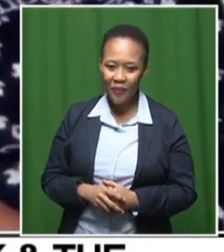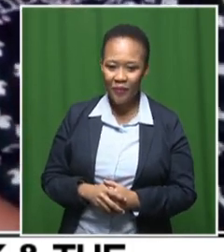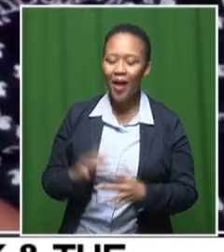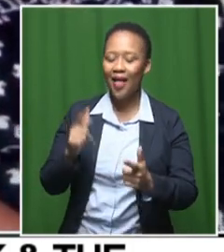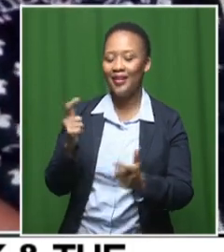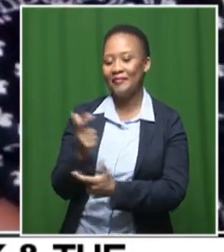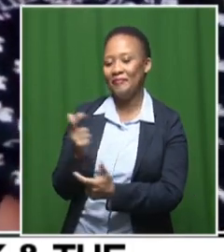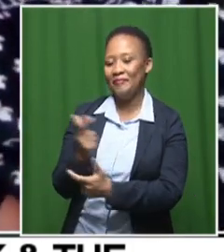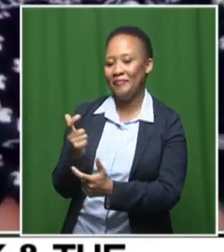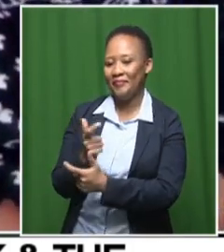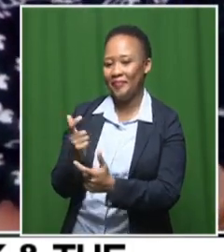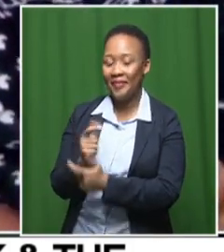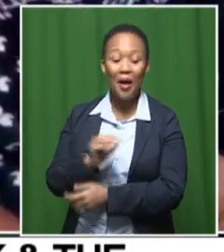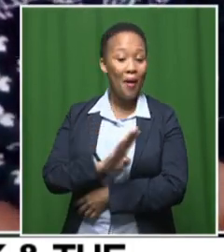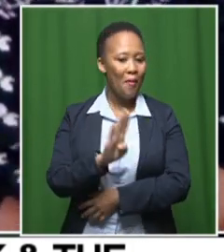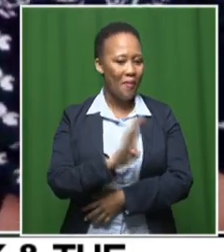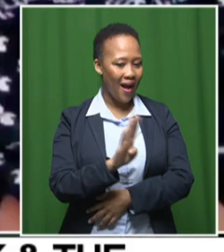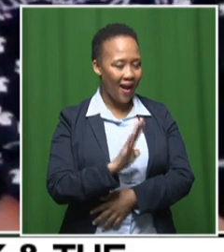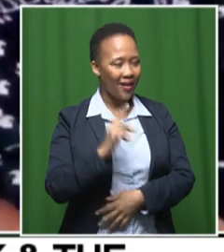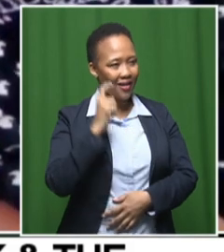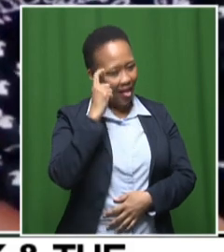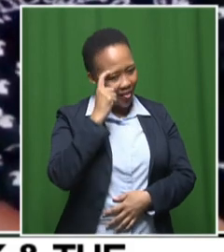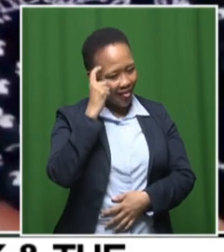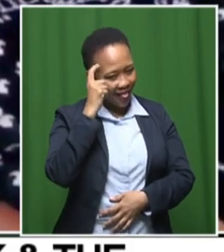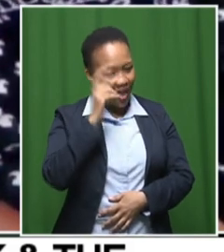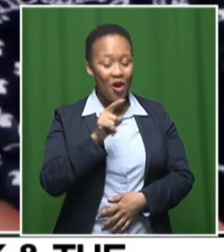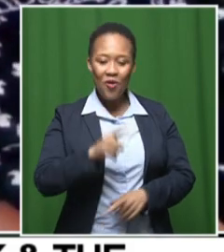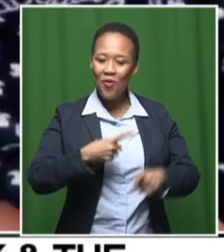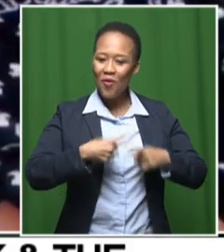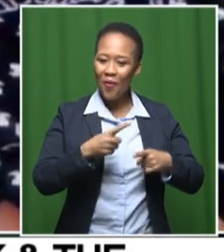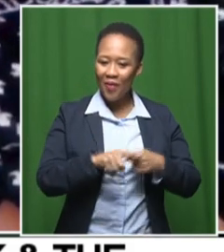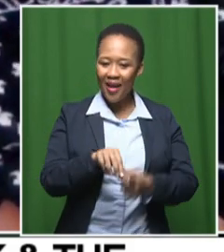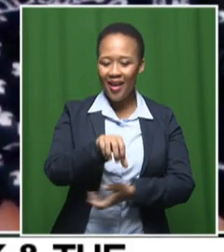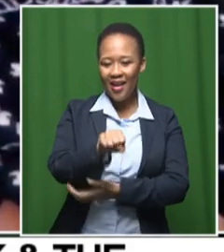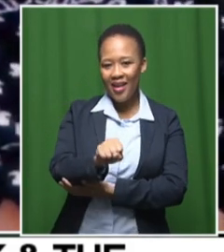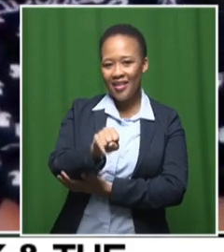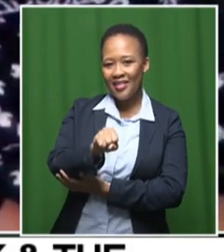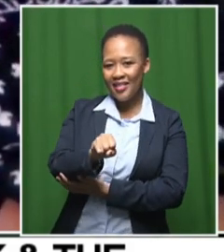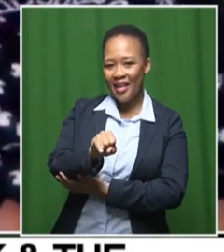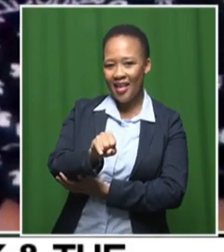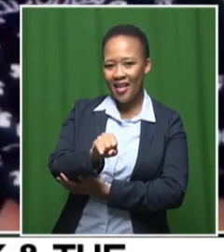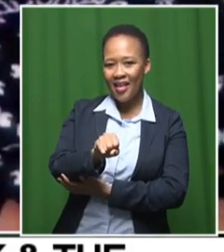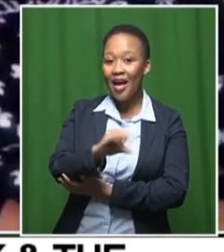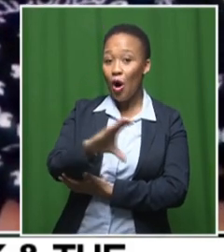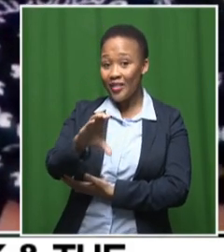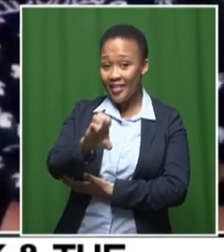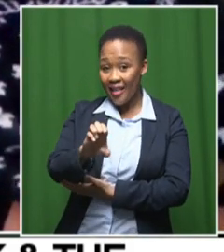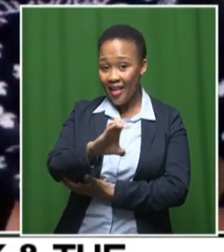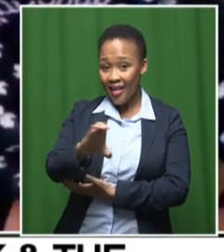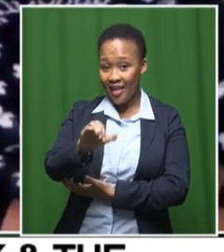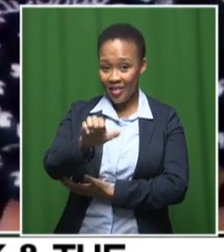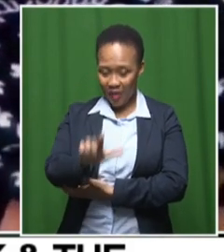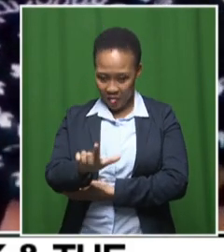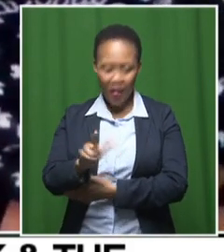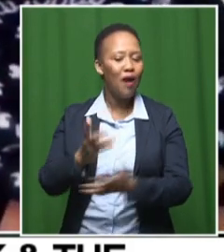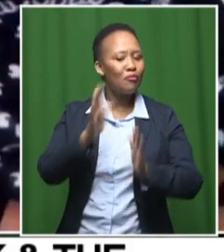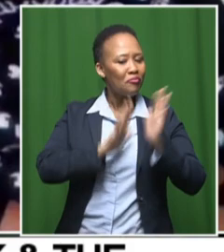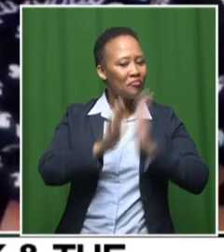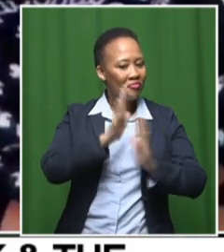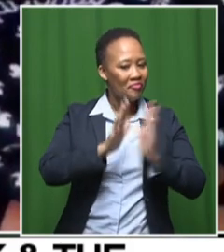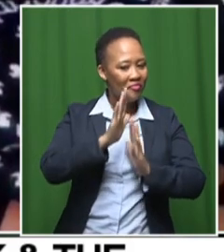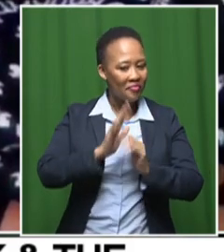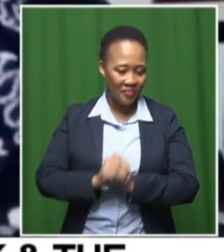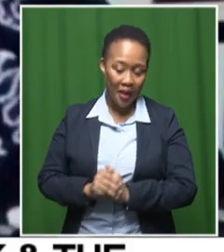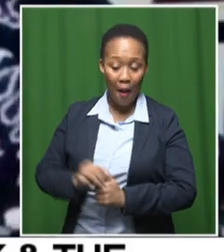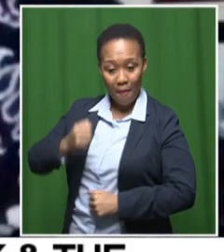Brian, imagine you are not in heels. mean, you play Cecil in this. Talk to us about it. Yeah. So my